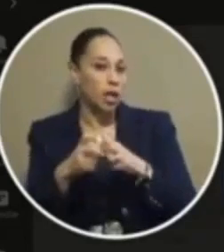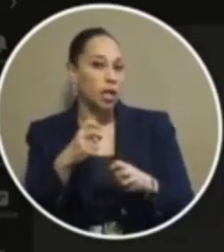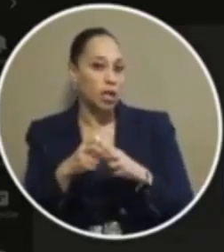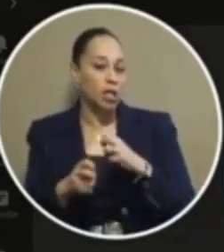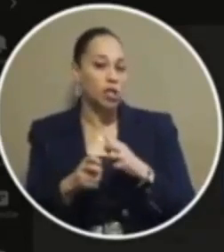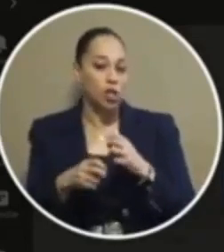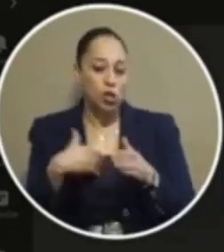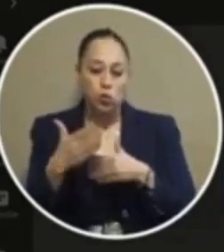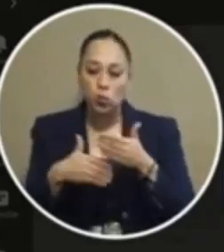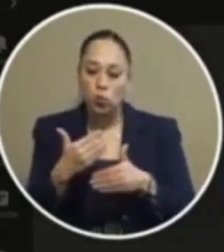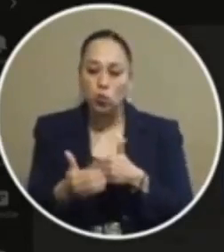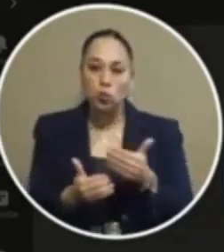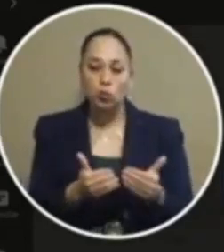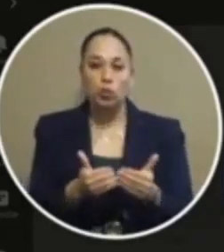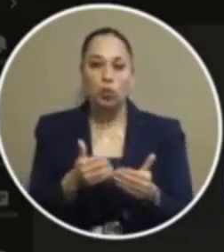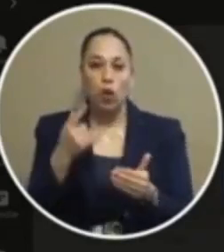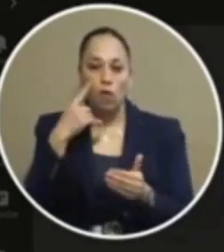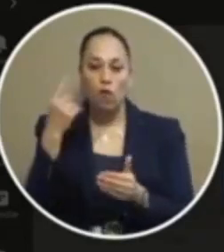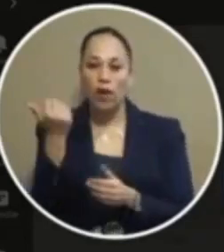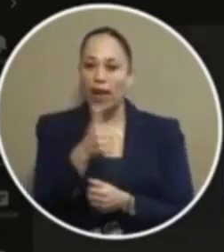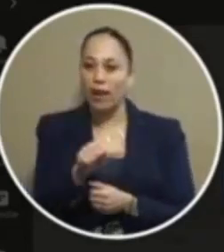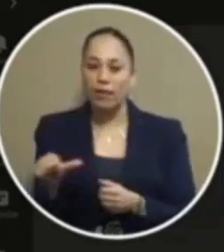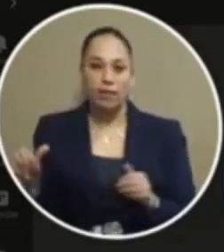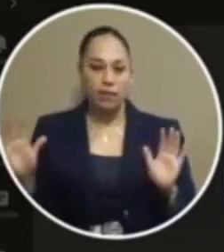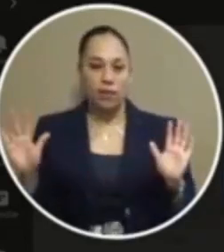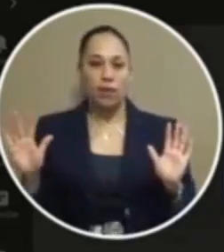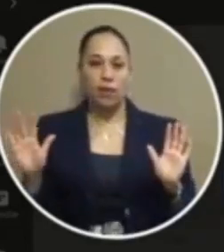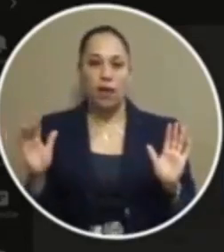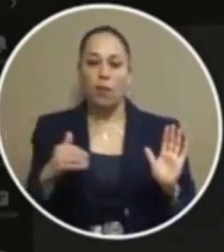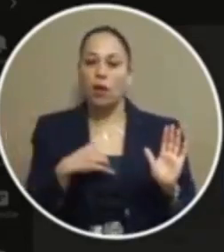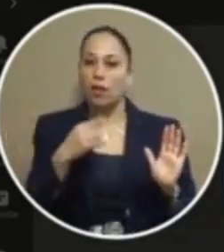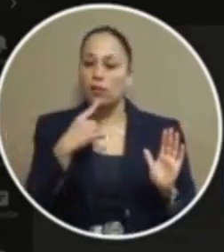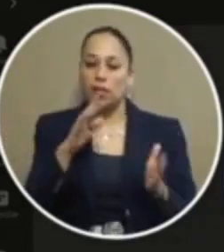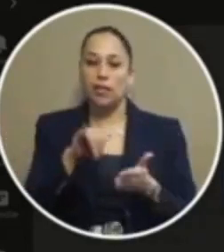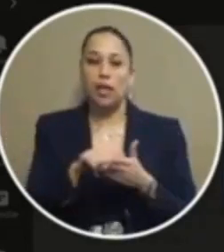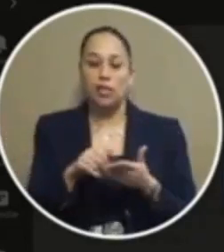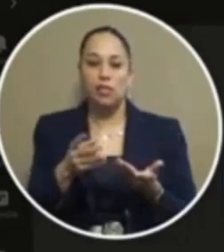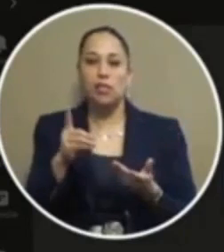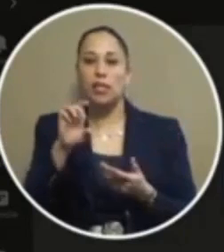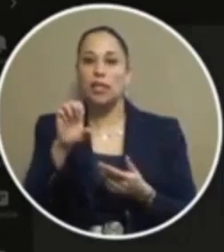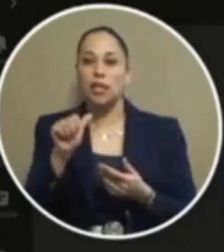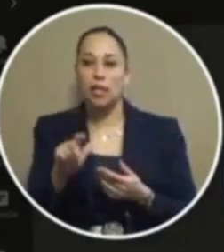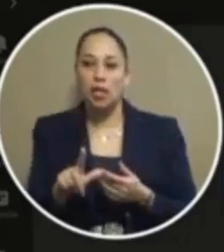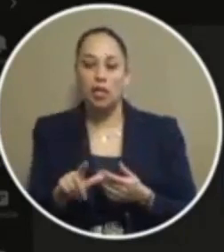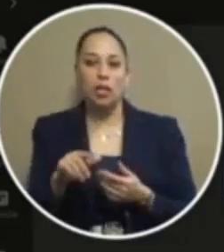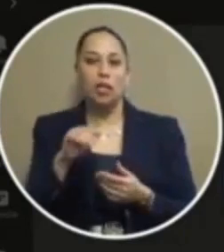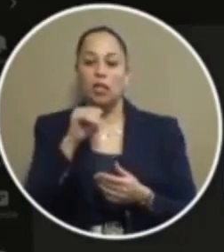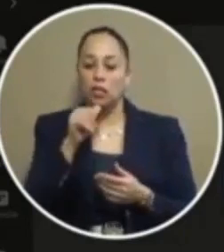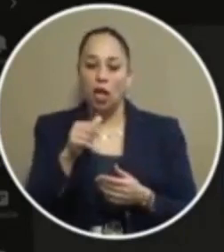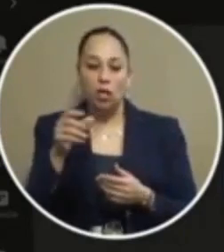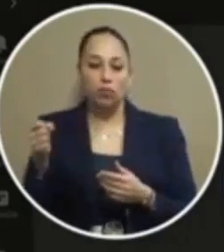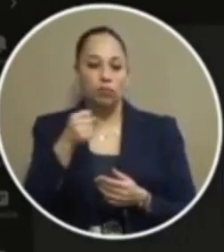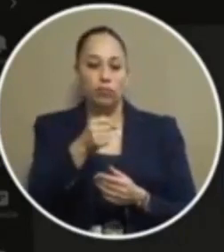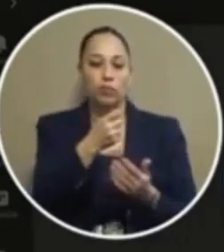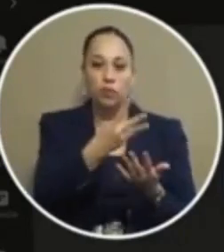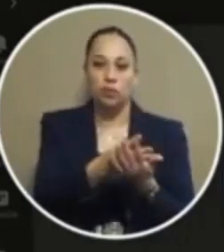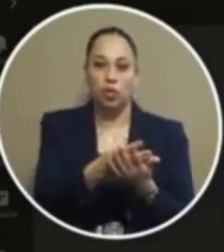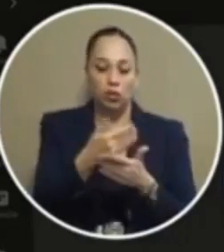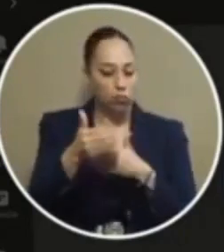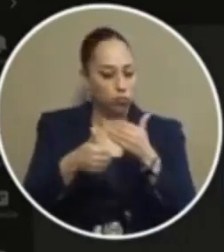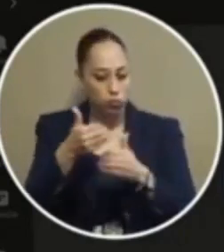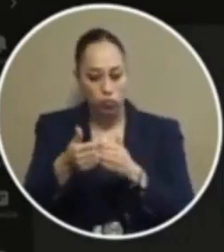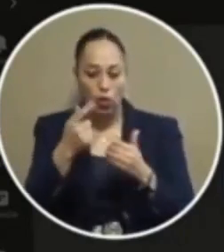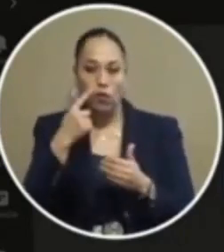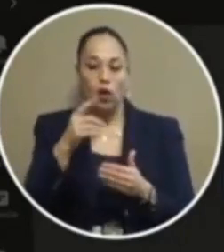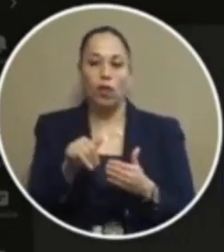doesn't move the needle for anything i'll tell you who it moves the needle for the person that's not being thrown in jail moves the needle for